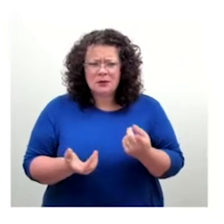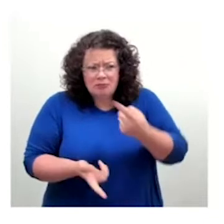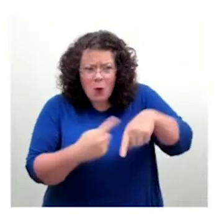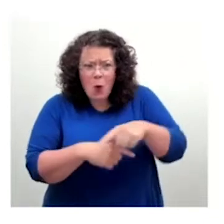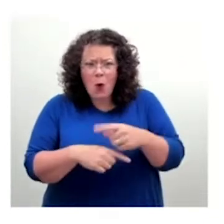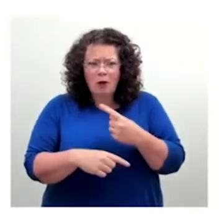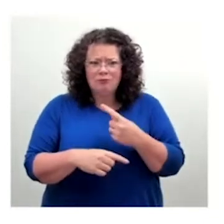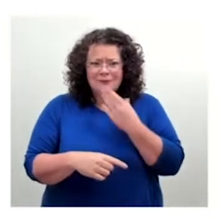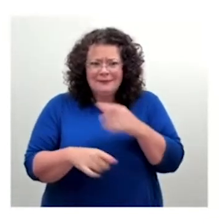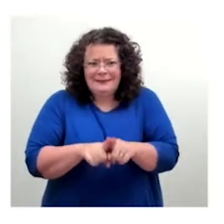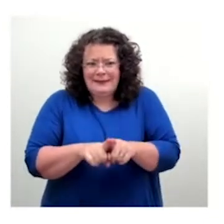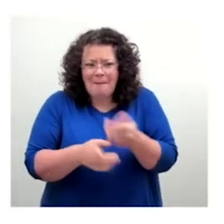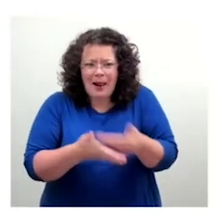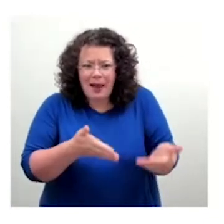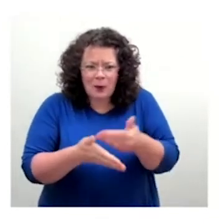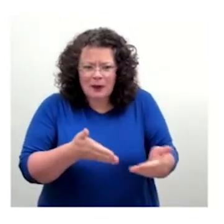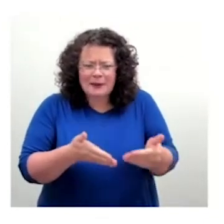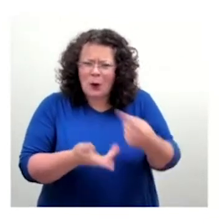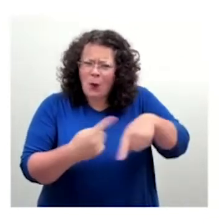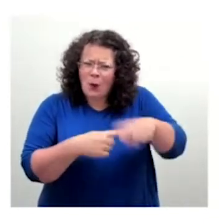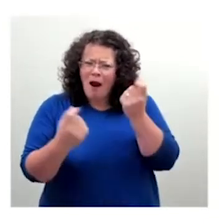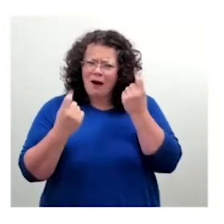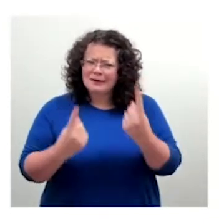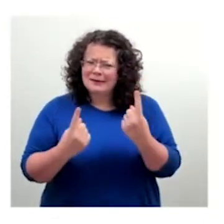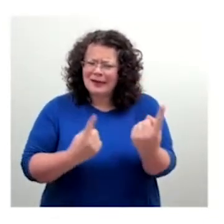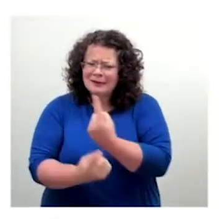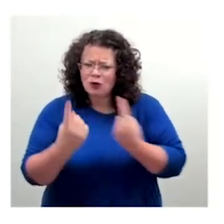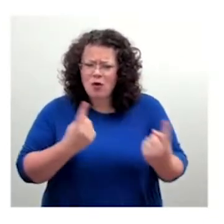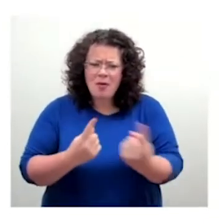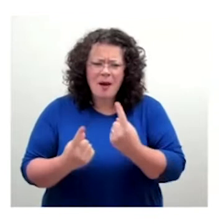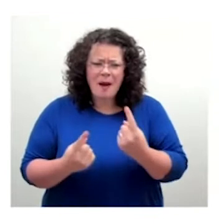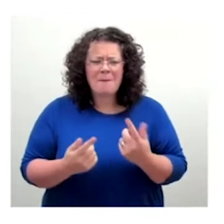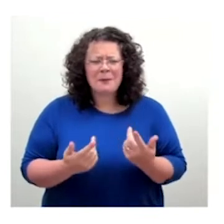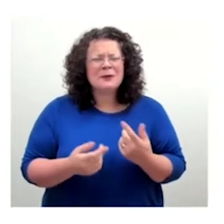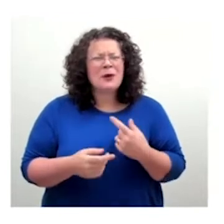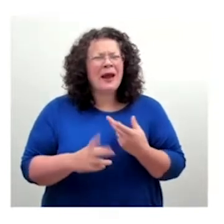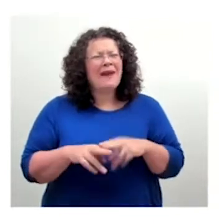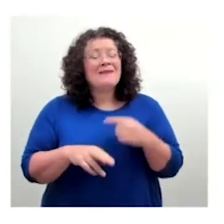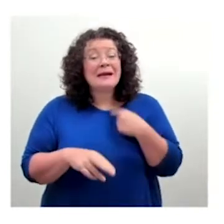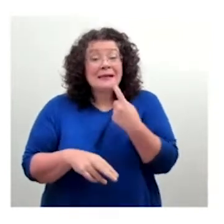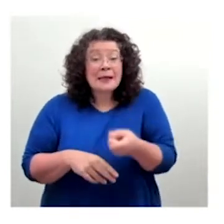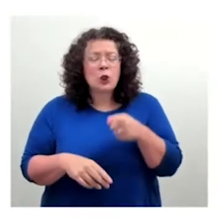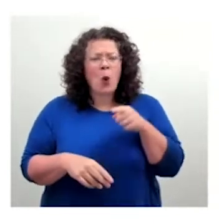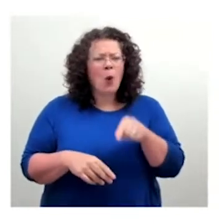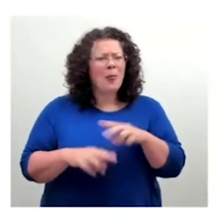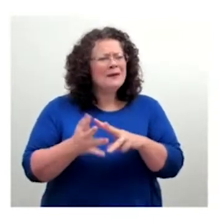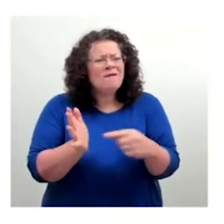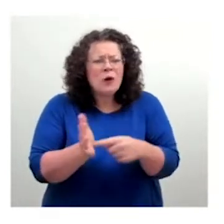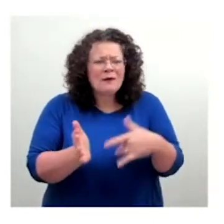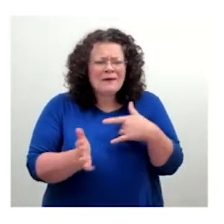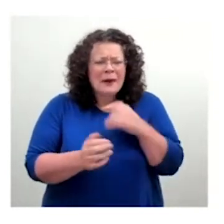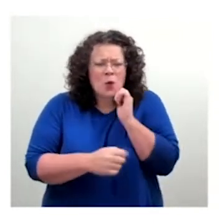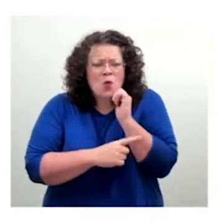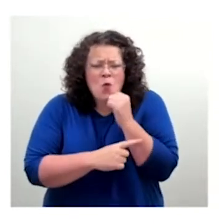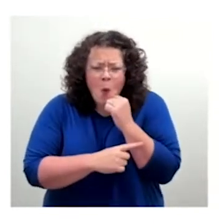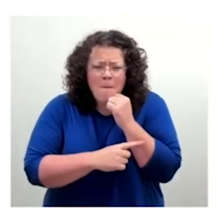you probably have a completely different imagination of that than I have. So through a series of exercises, we